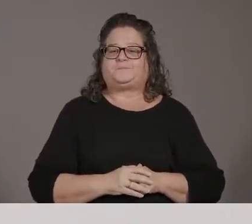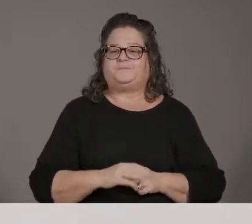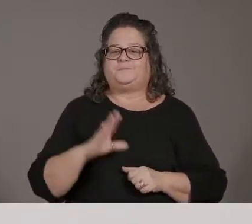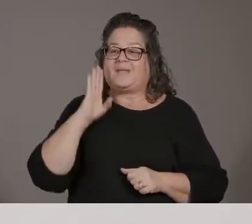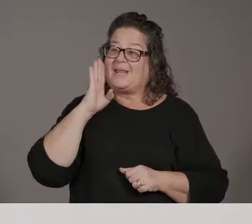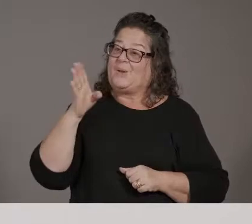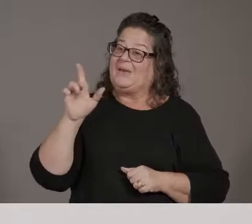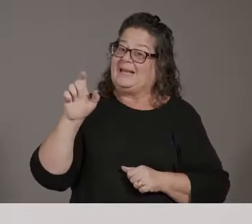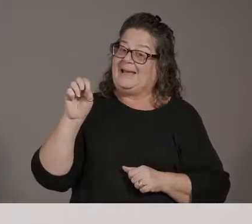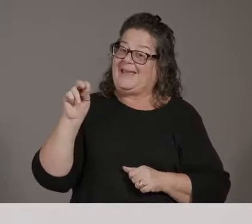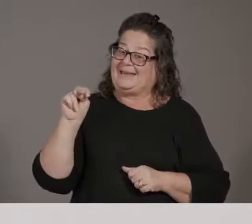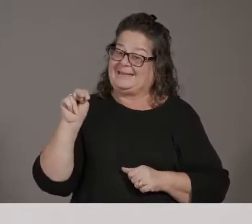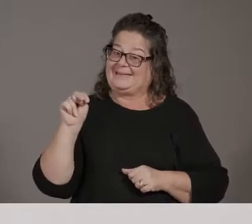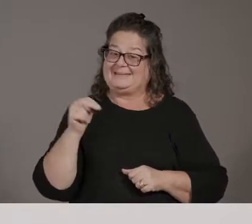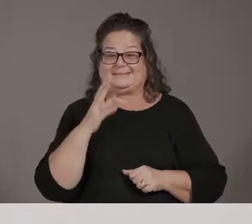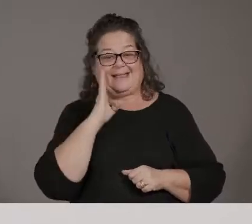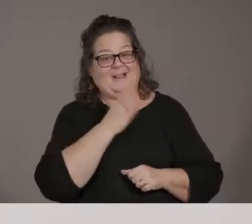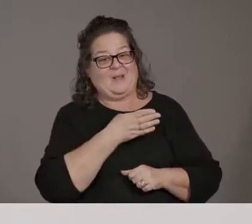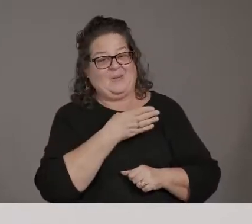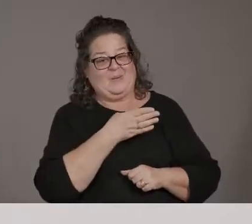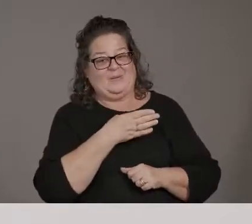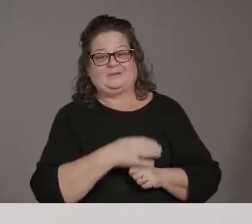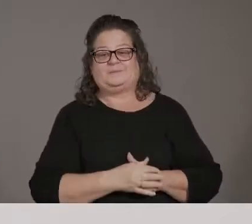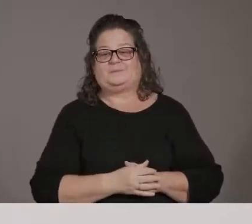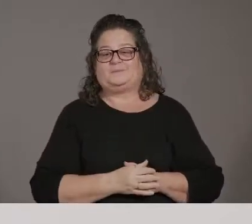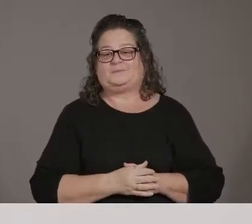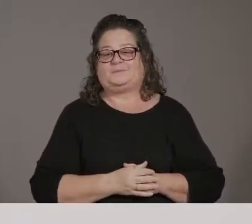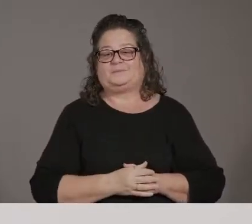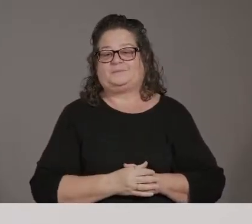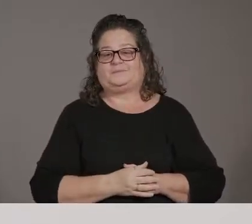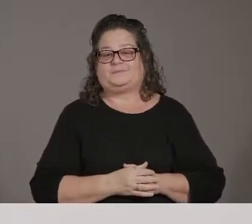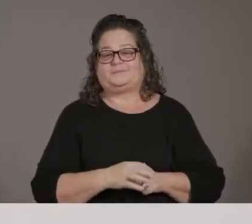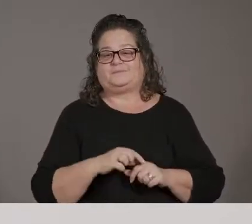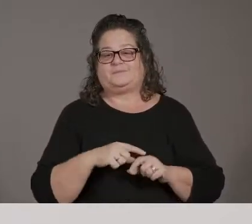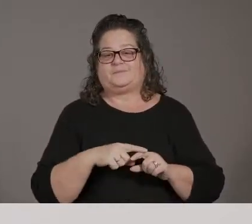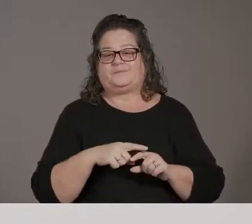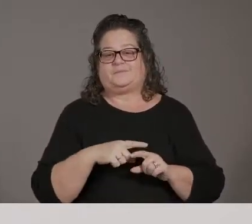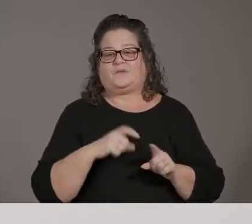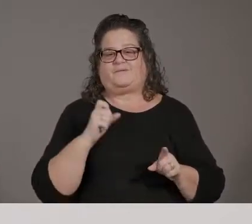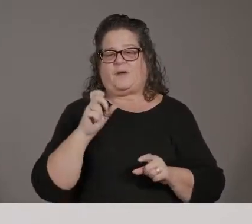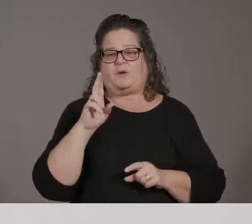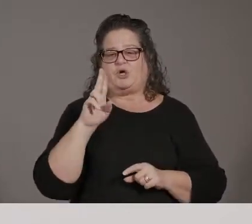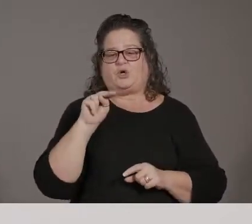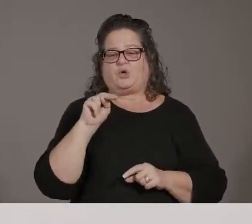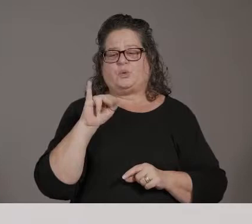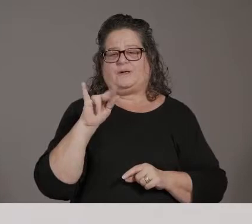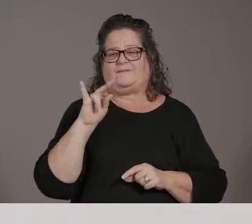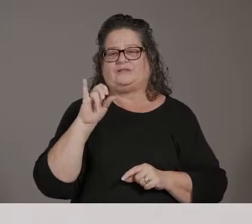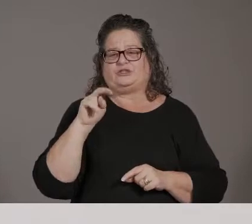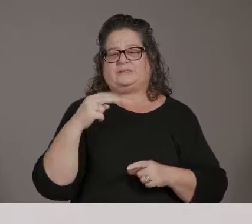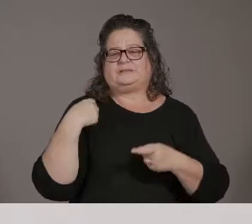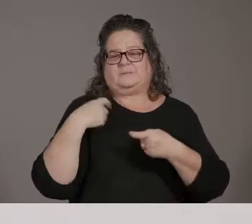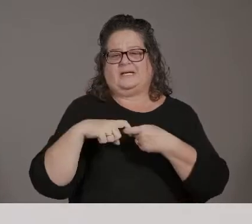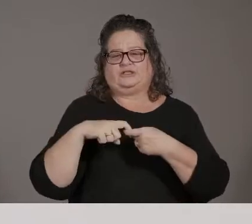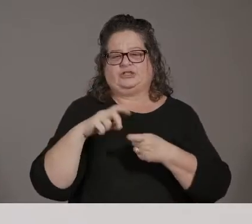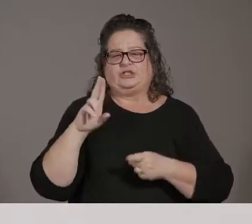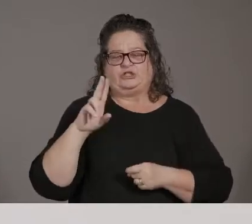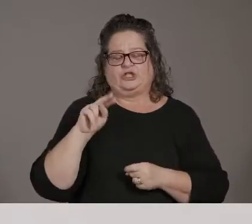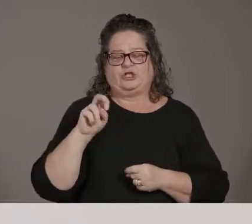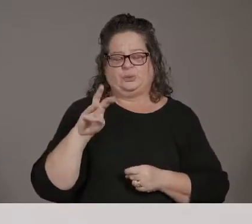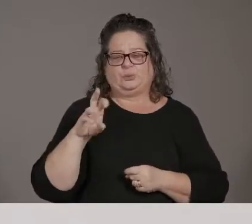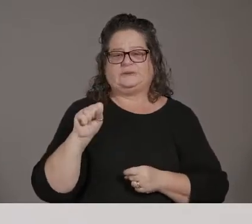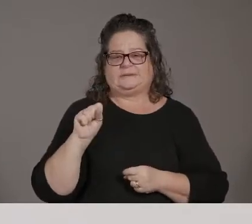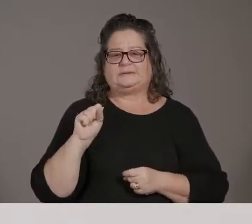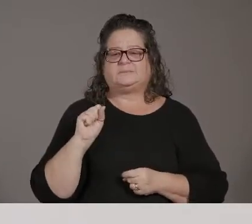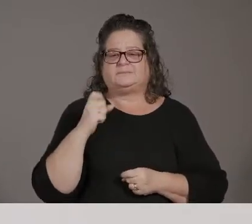Hi, Dr. Chris. Leon Felipe Gonzalez, Univision, Arizona. We were talking with the local authorities in the city